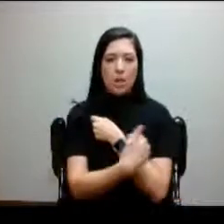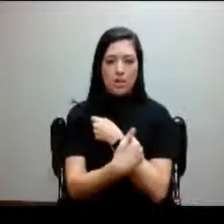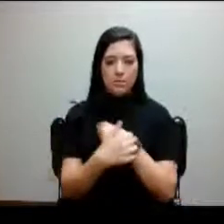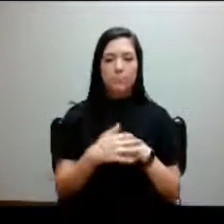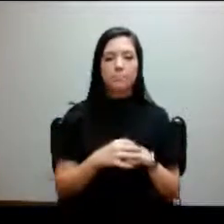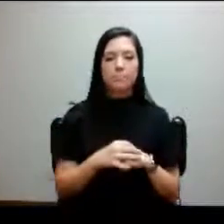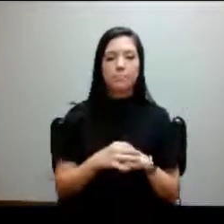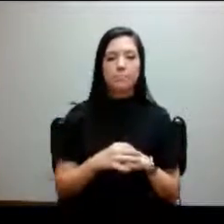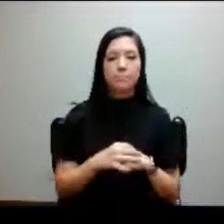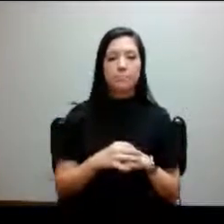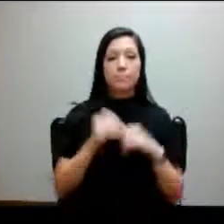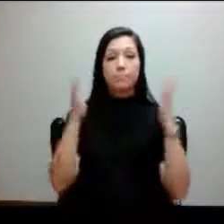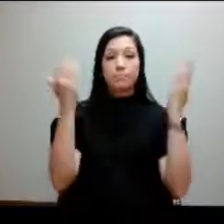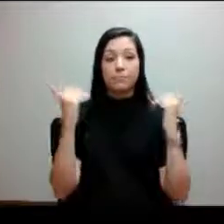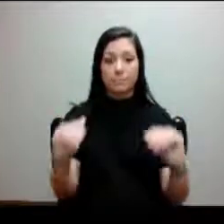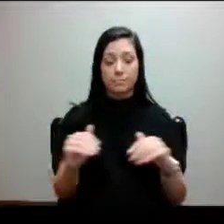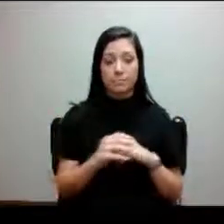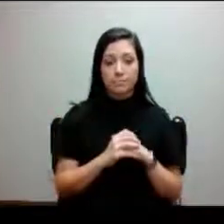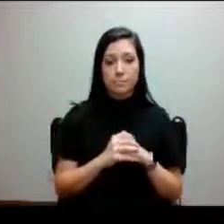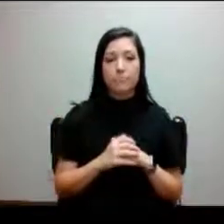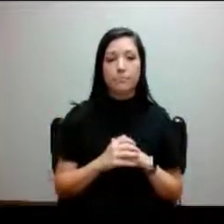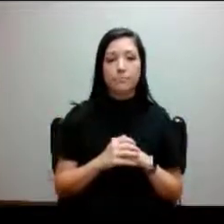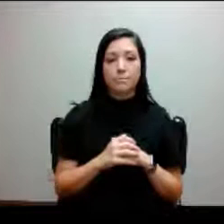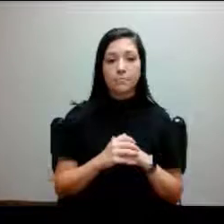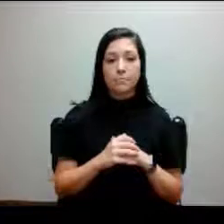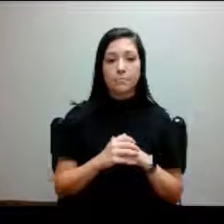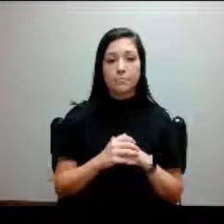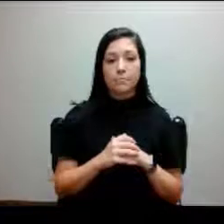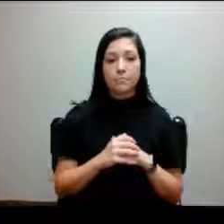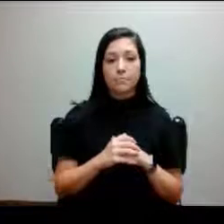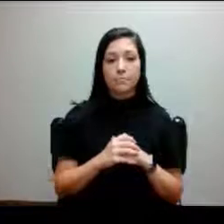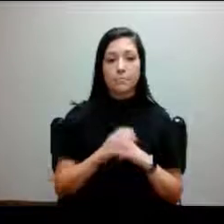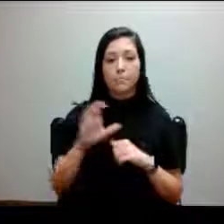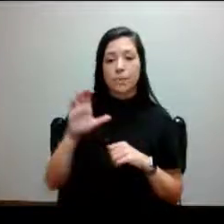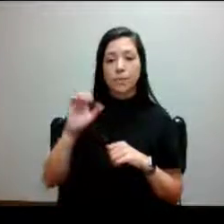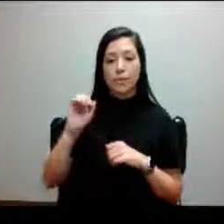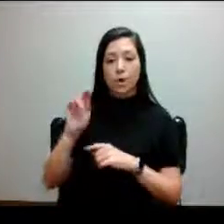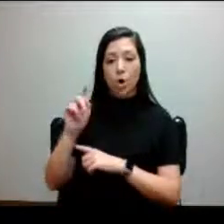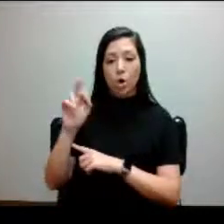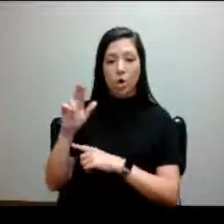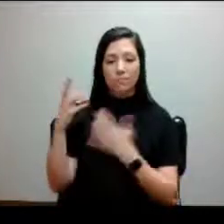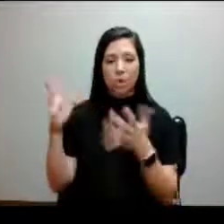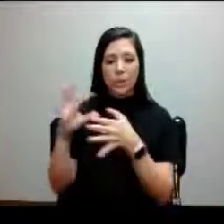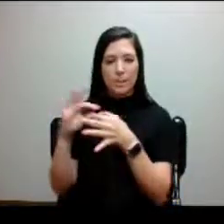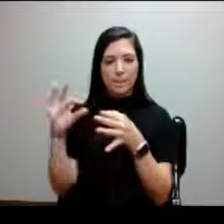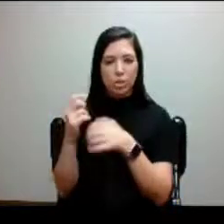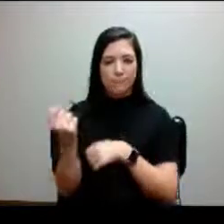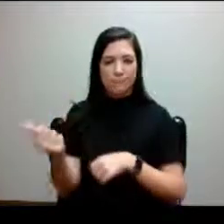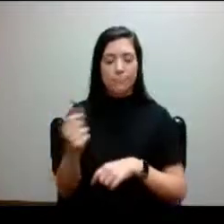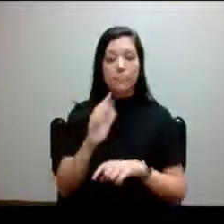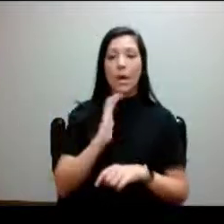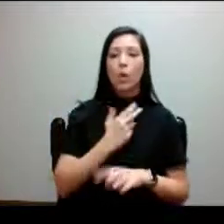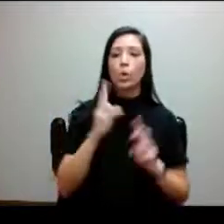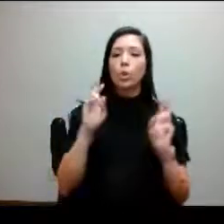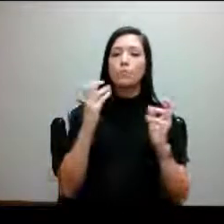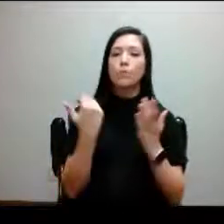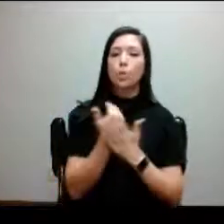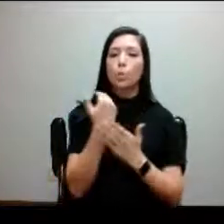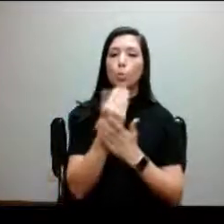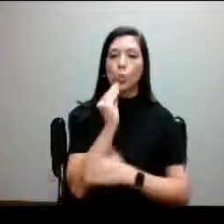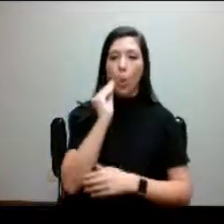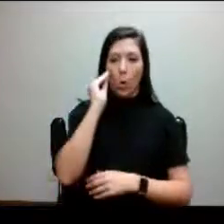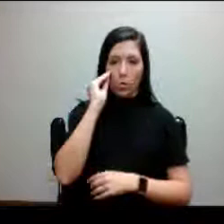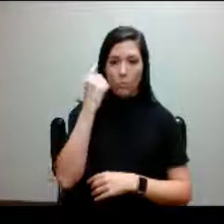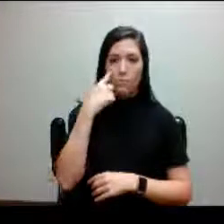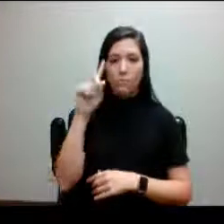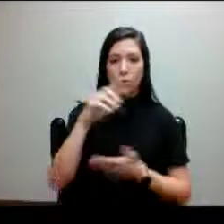So the next thing that I would like to share, course, Carter had briefly mentioned this, but our new home for a lot of our areas and